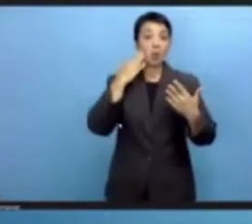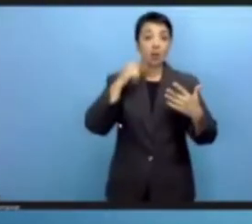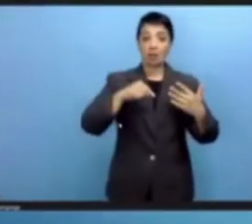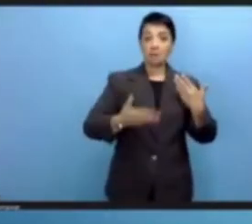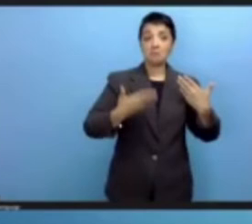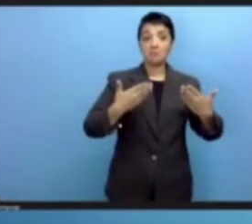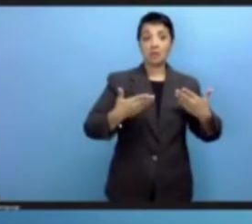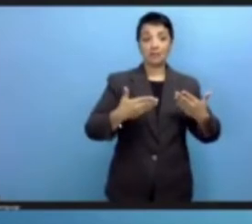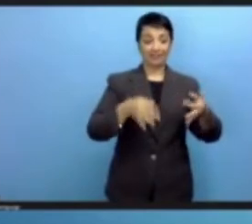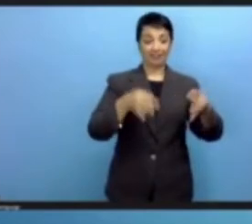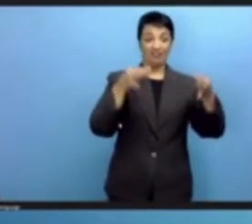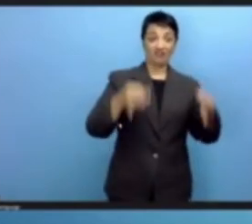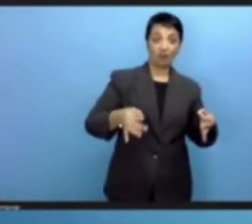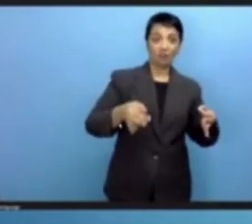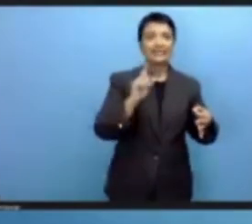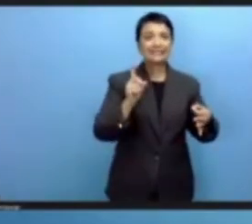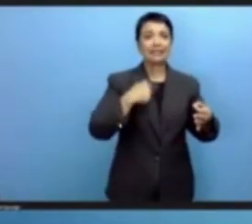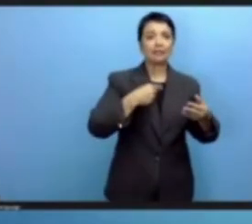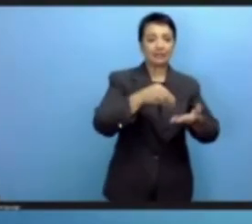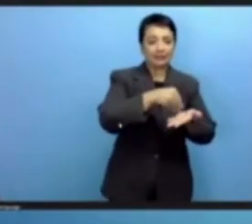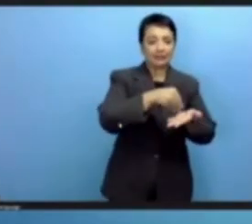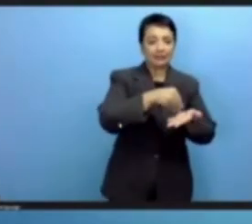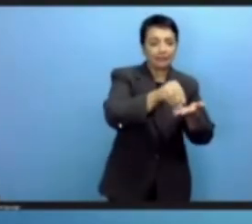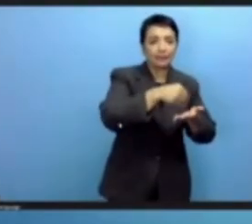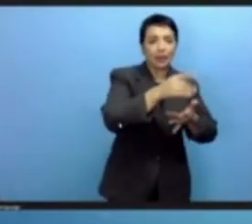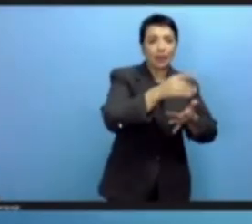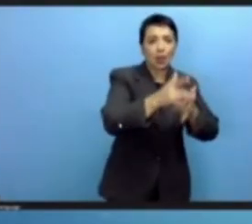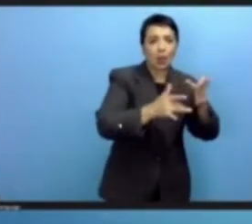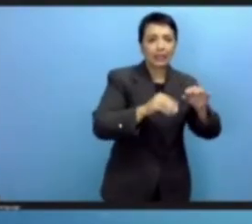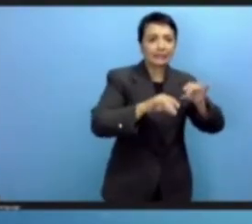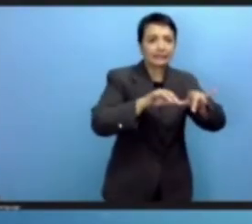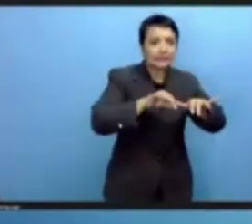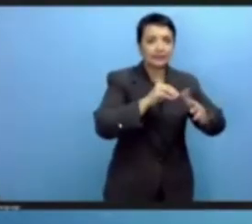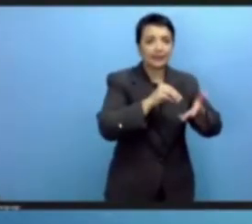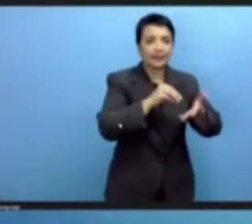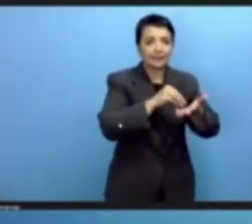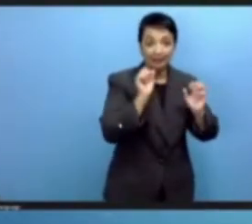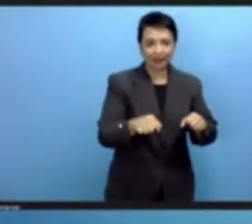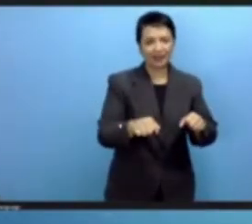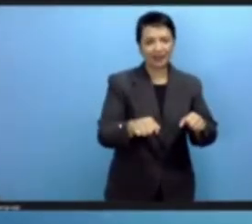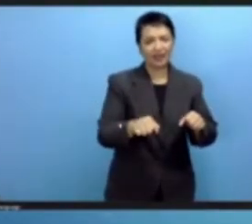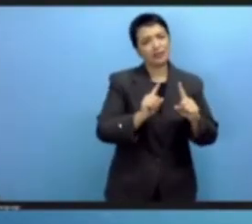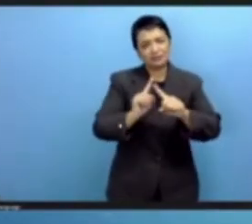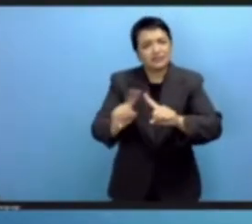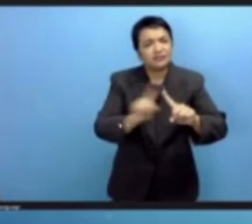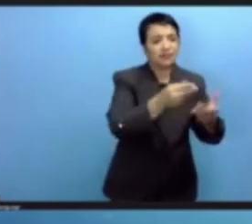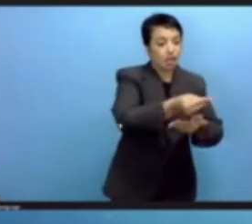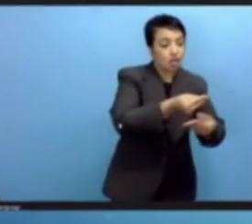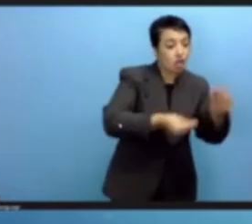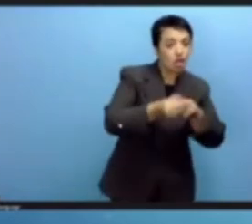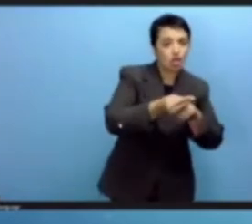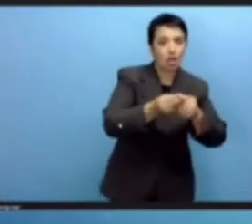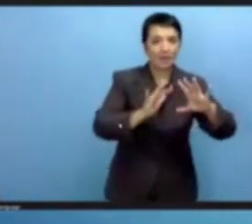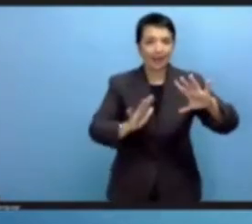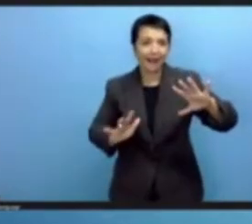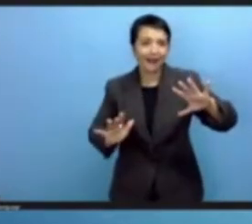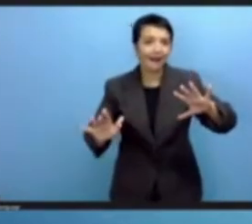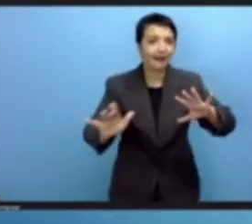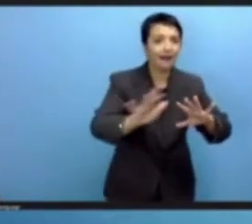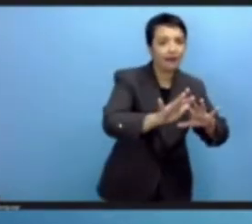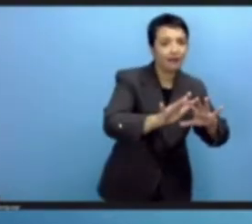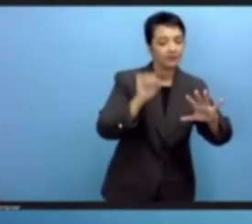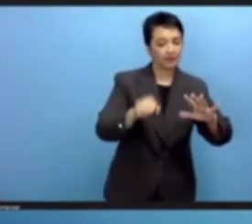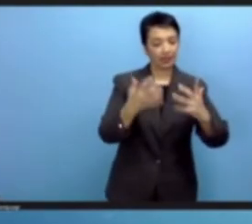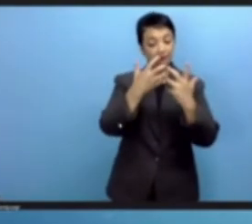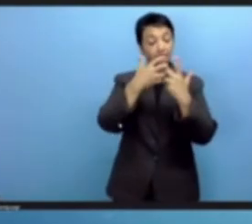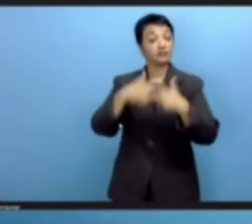payments online? there are many areas of economic activity that can be facilitated through the wise use of